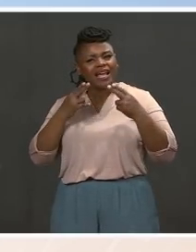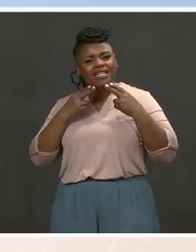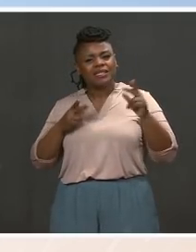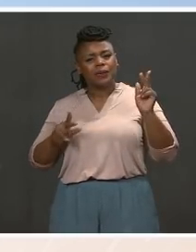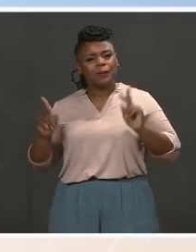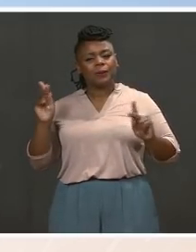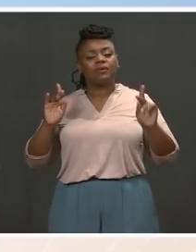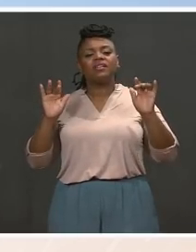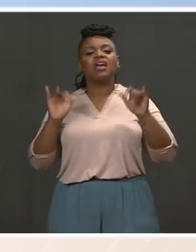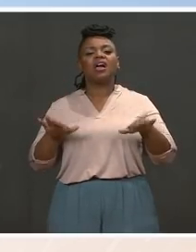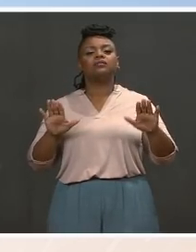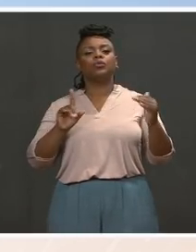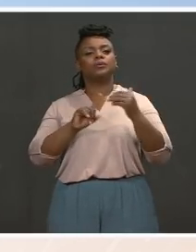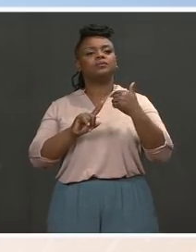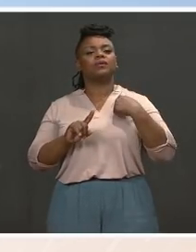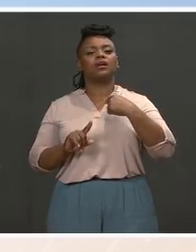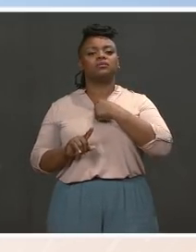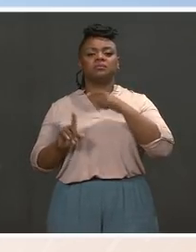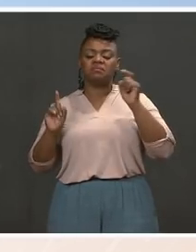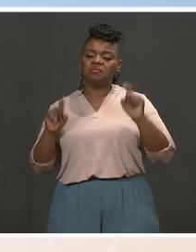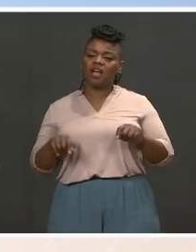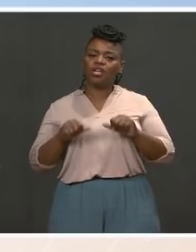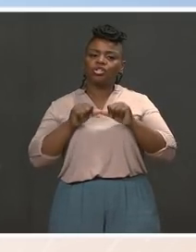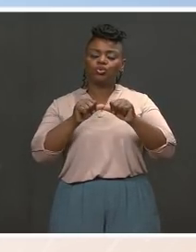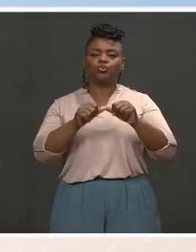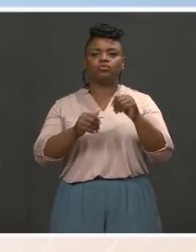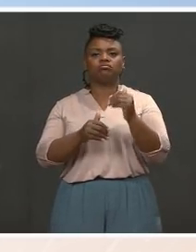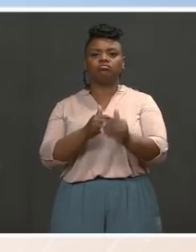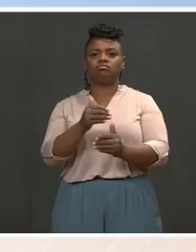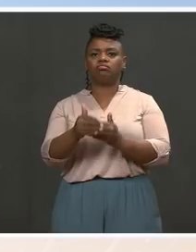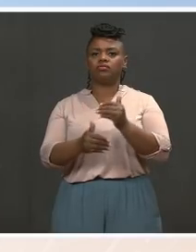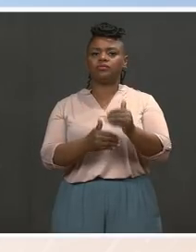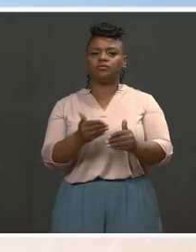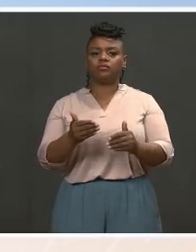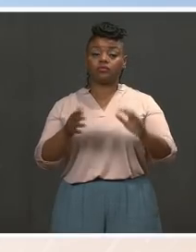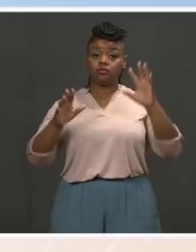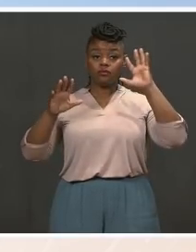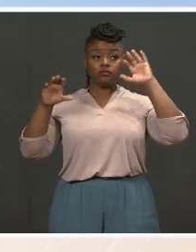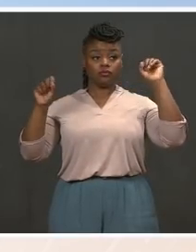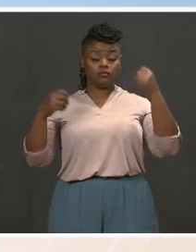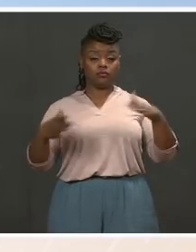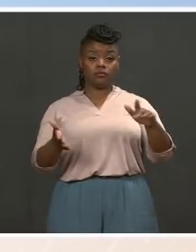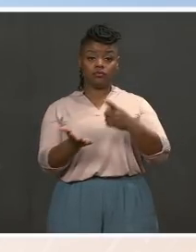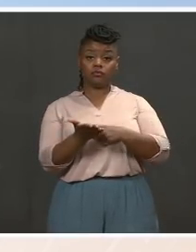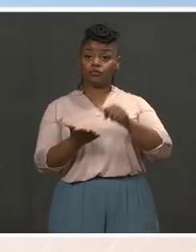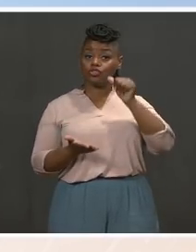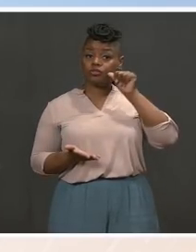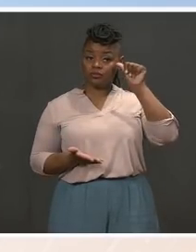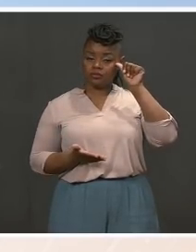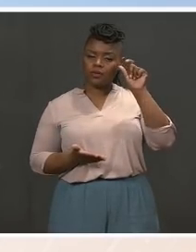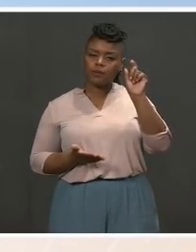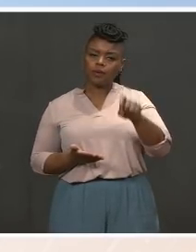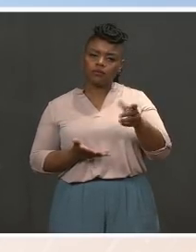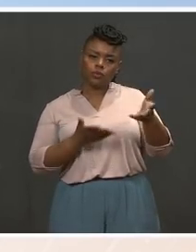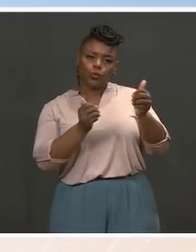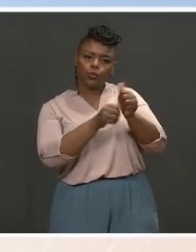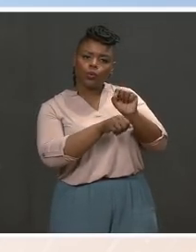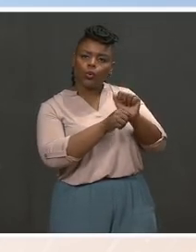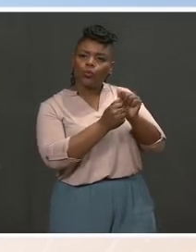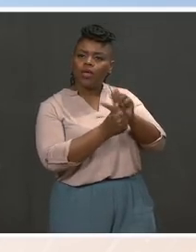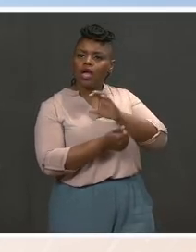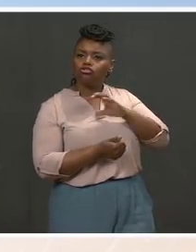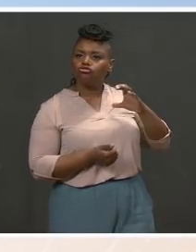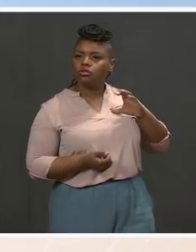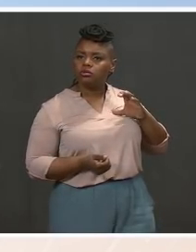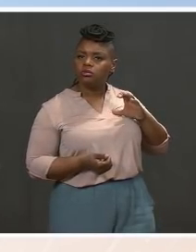important and vital that is. He has talked about, as he did yesterday, the importance of working with Congress. I know the Vice President touched on the fact